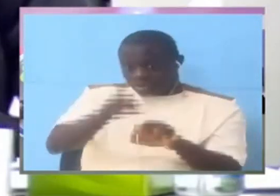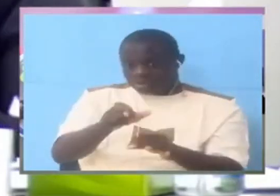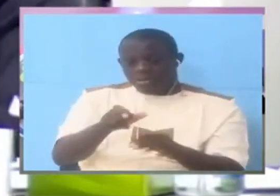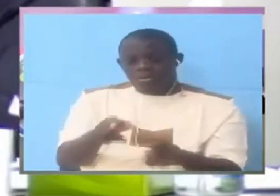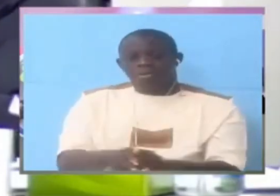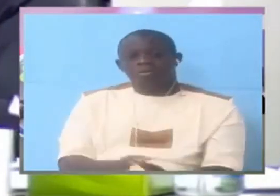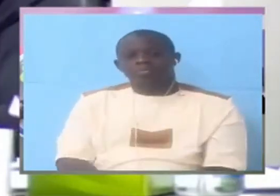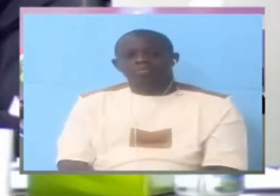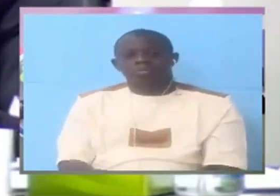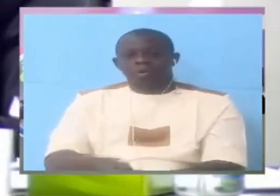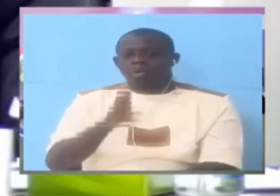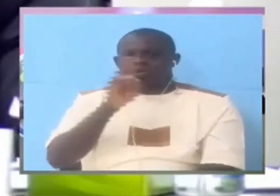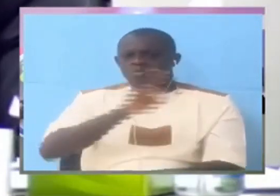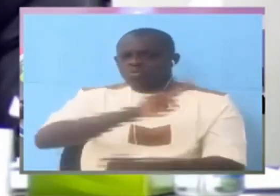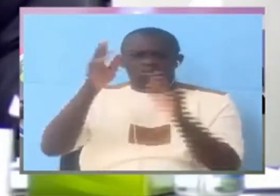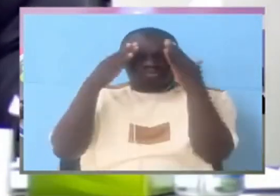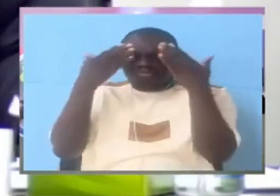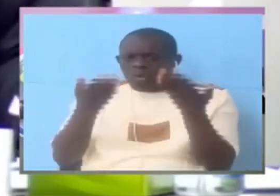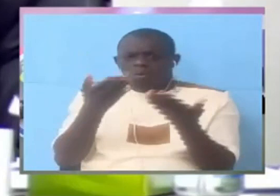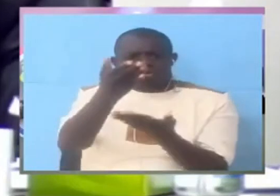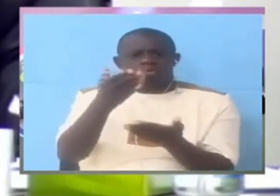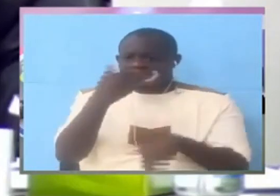Who do not know you from Adam